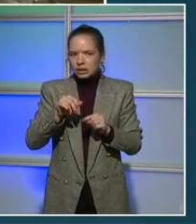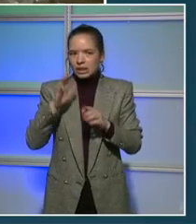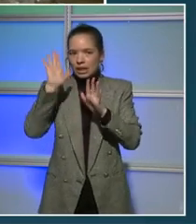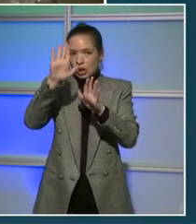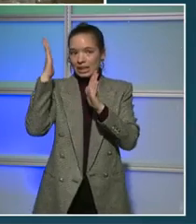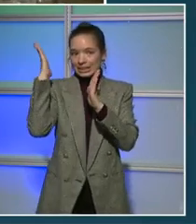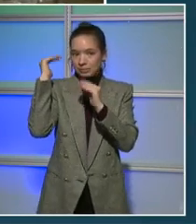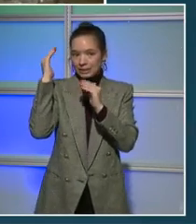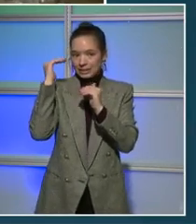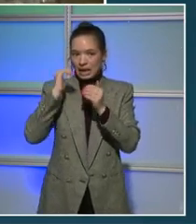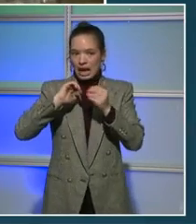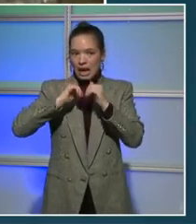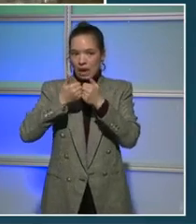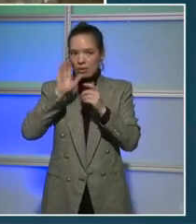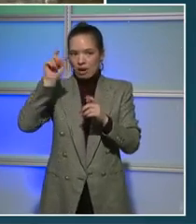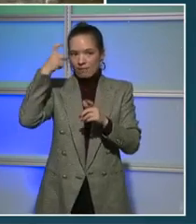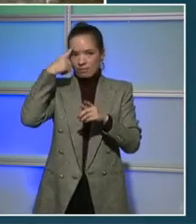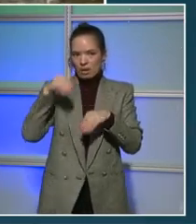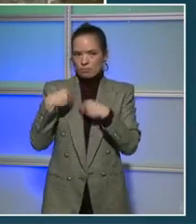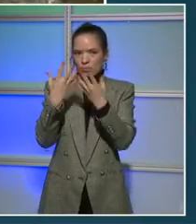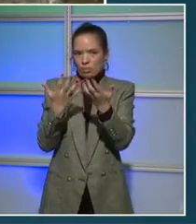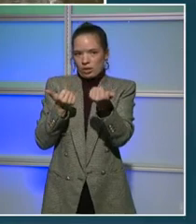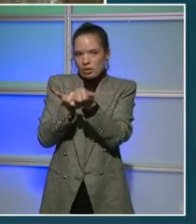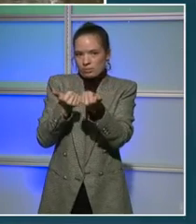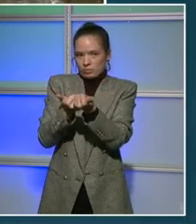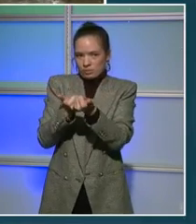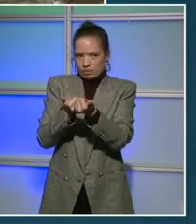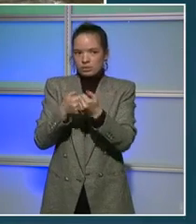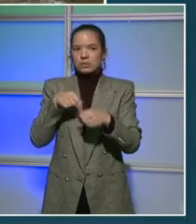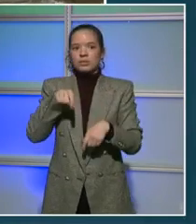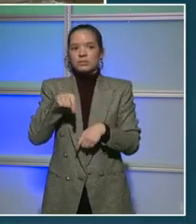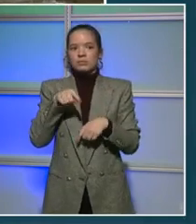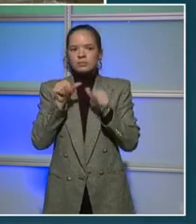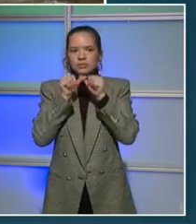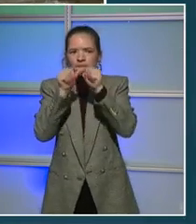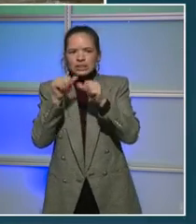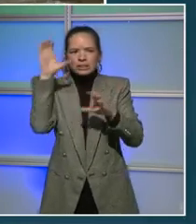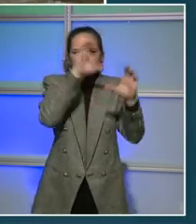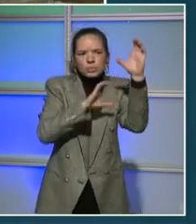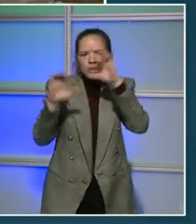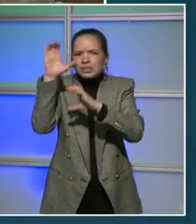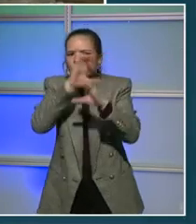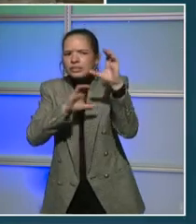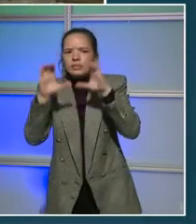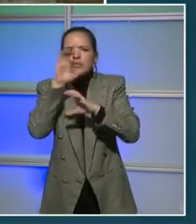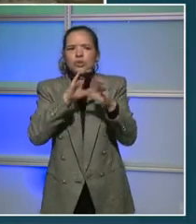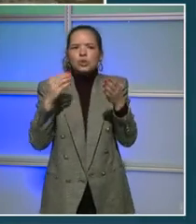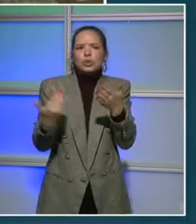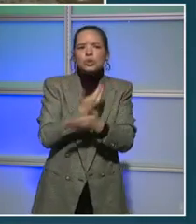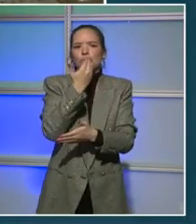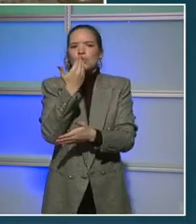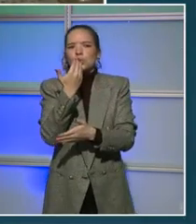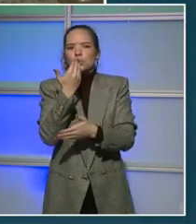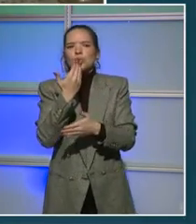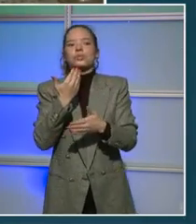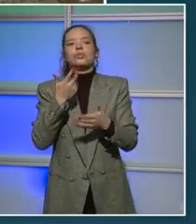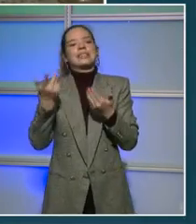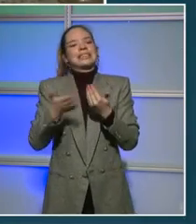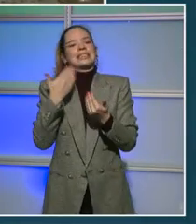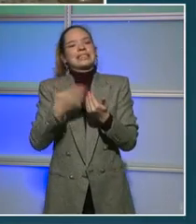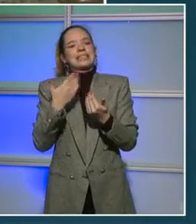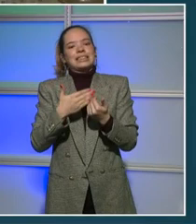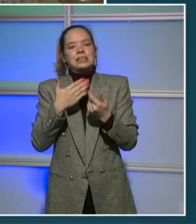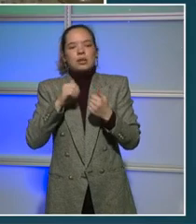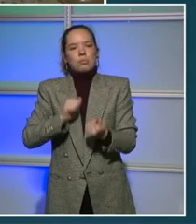us to focus on making sure that we are continuing to find new and easier ways to get things done around government so that your service is provided